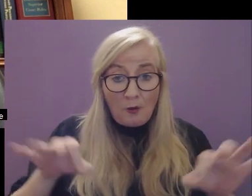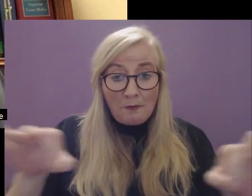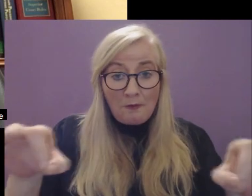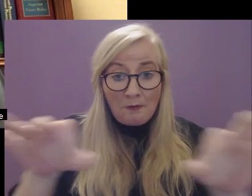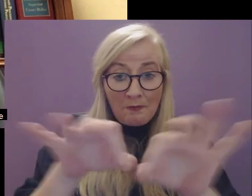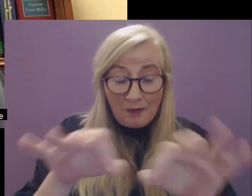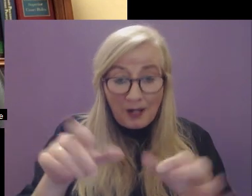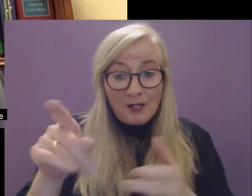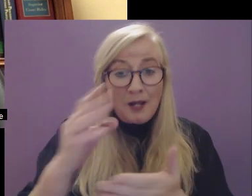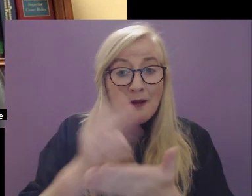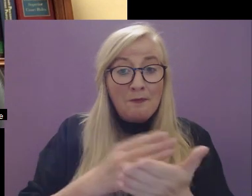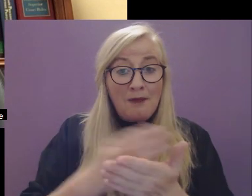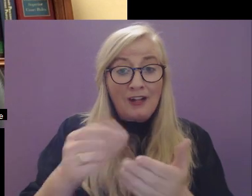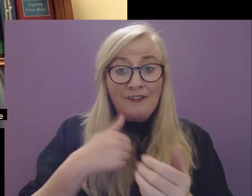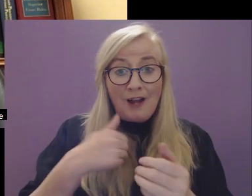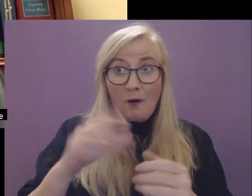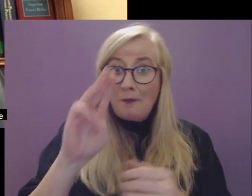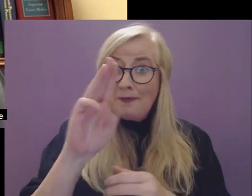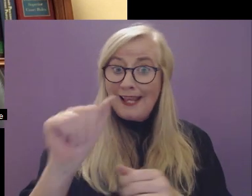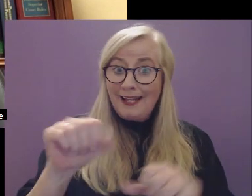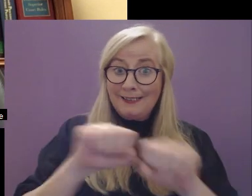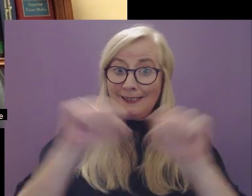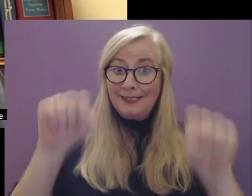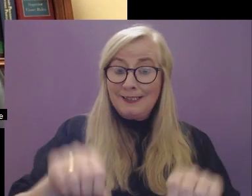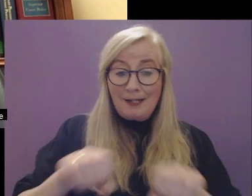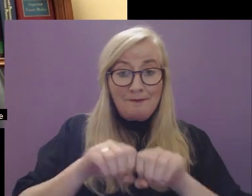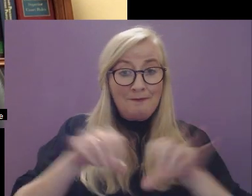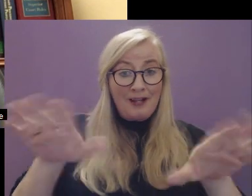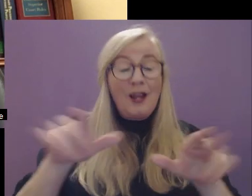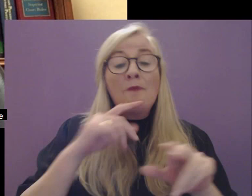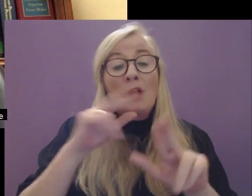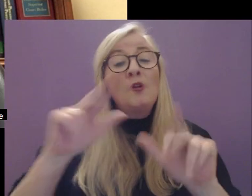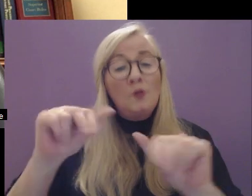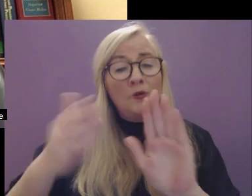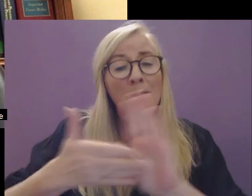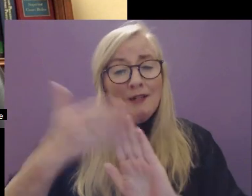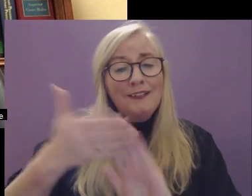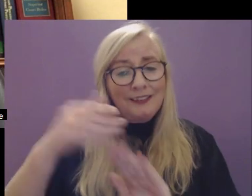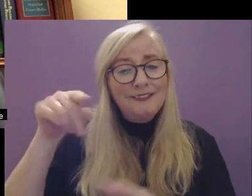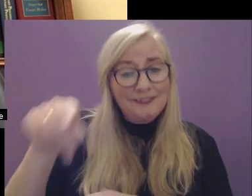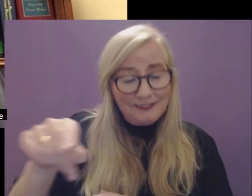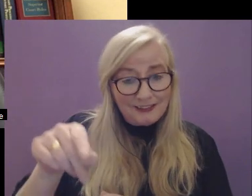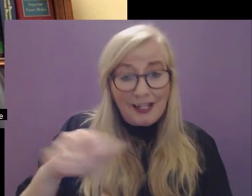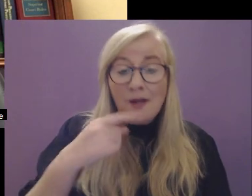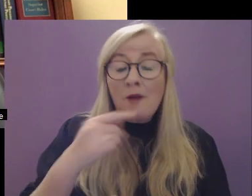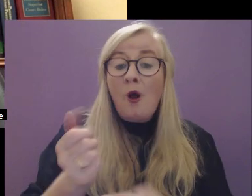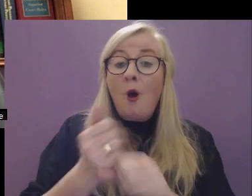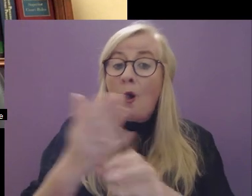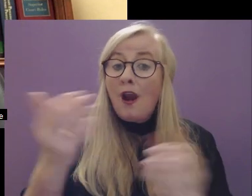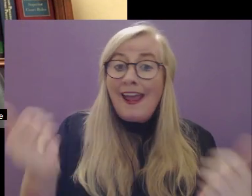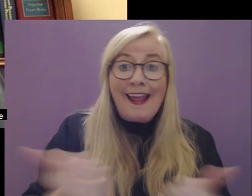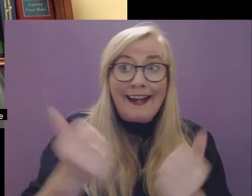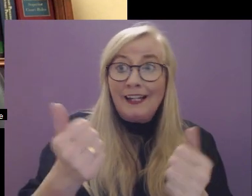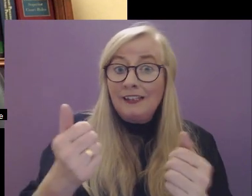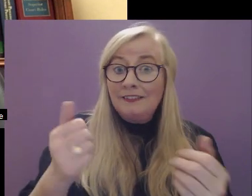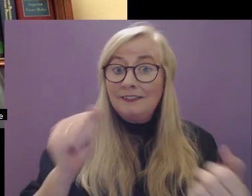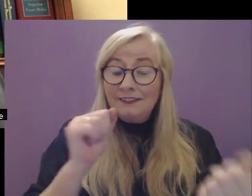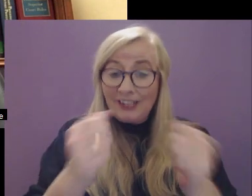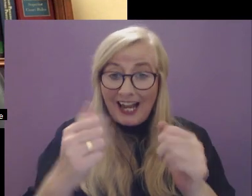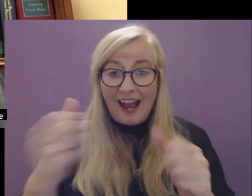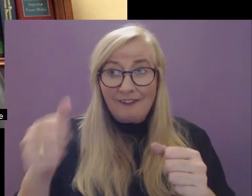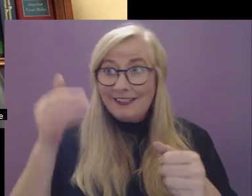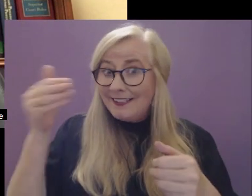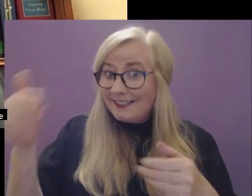which form part of our public address system in the courtrooms of refurbished buildings. All refurbished courthouses have